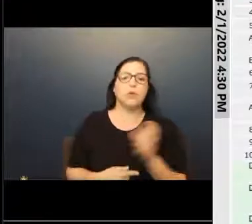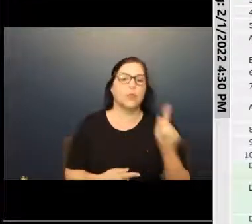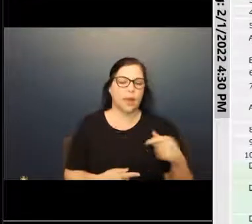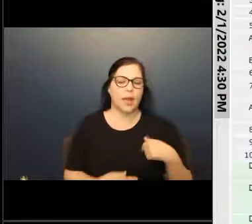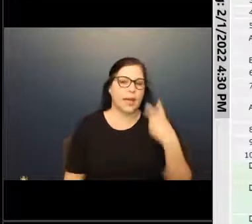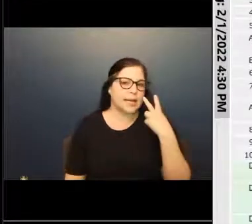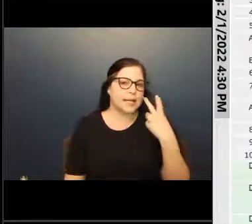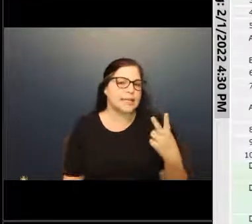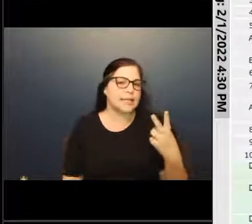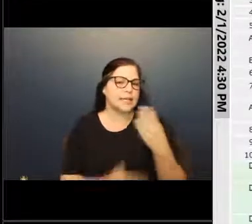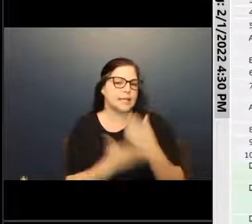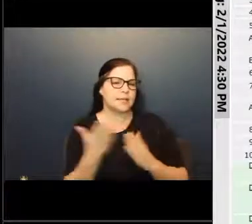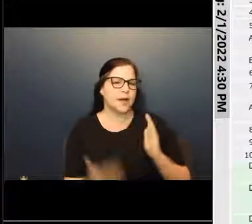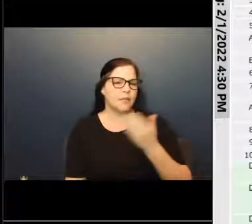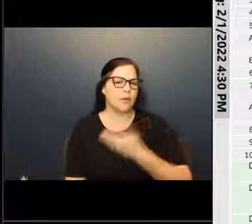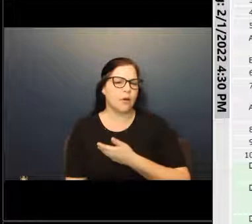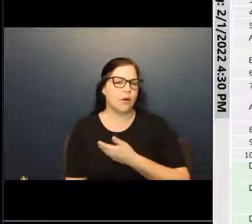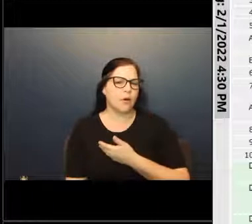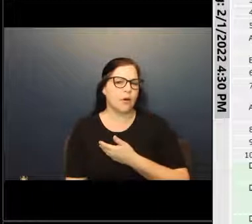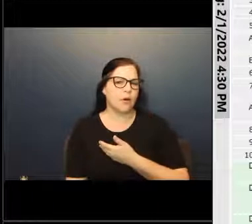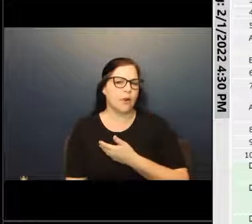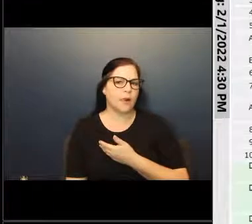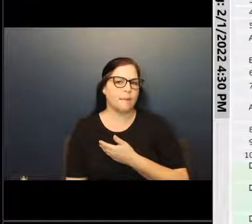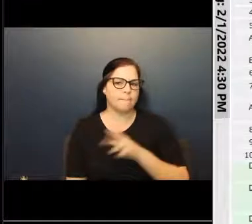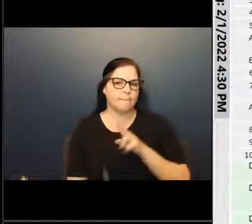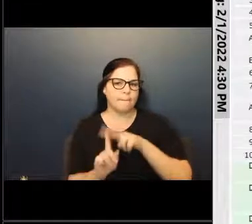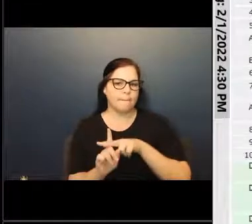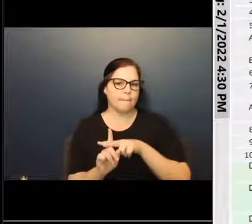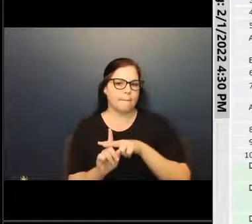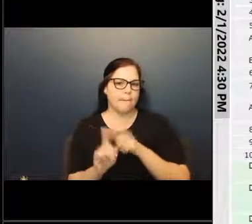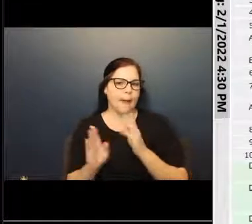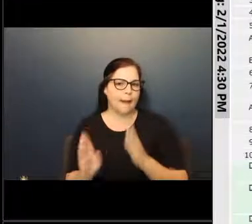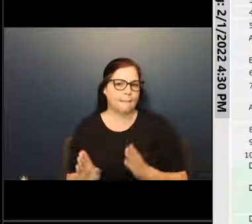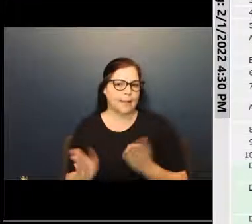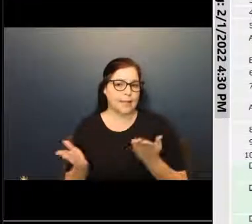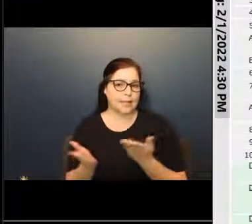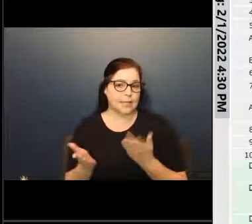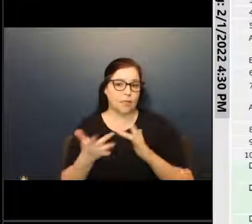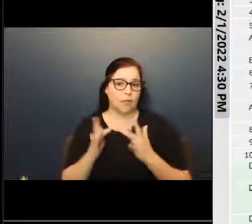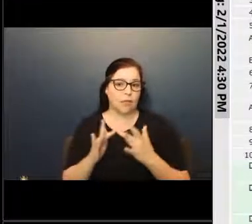have some of our applicants here virtually.